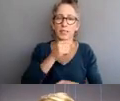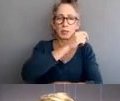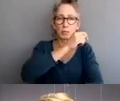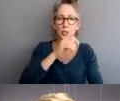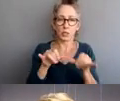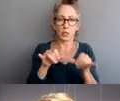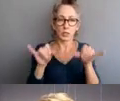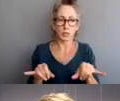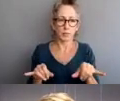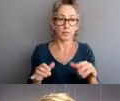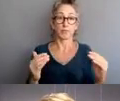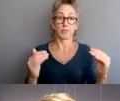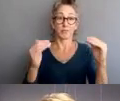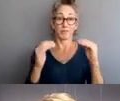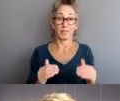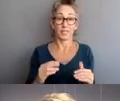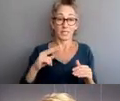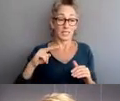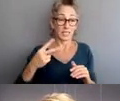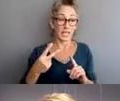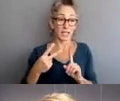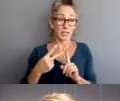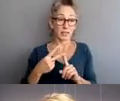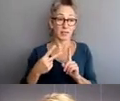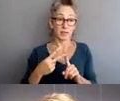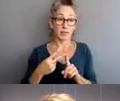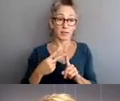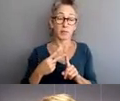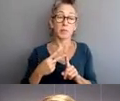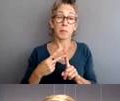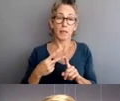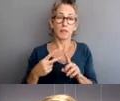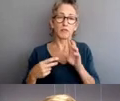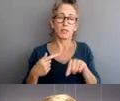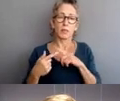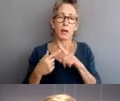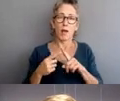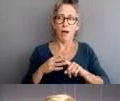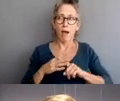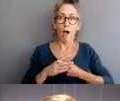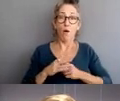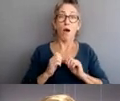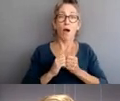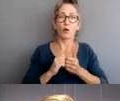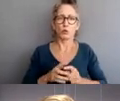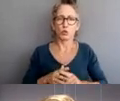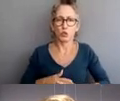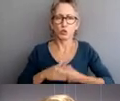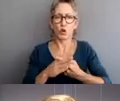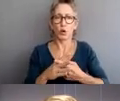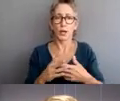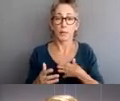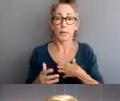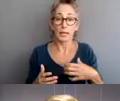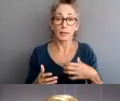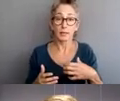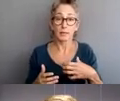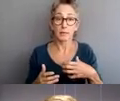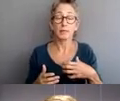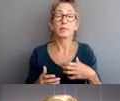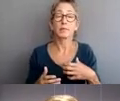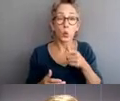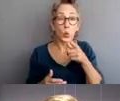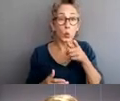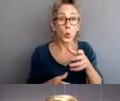G080102 addresses the initiation of a complaint and how those complaints are received